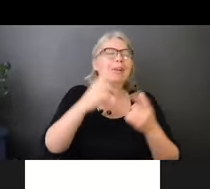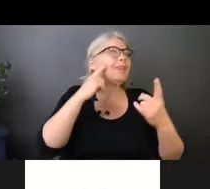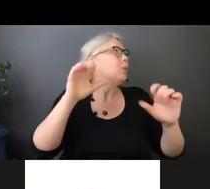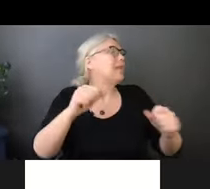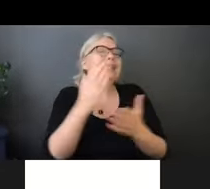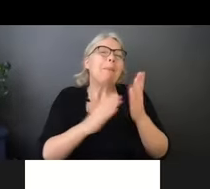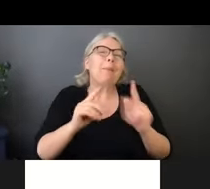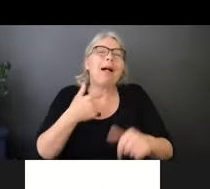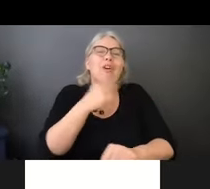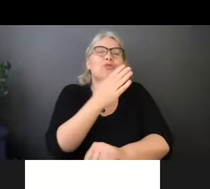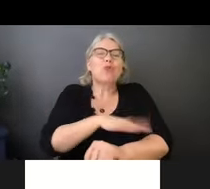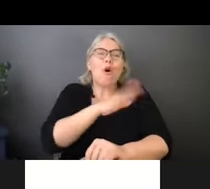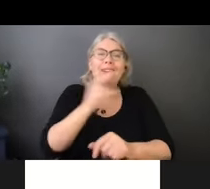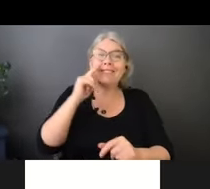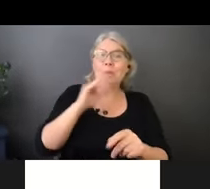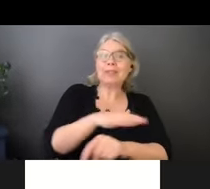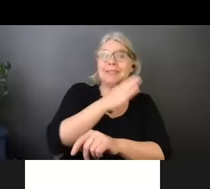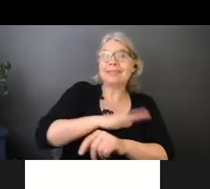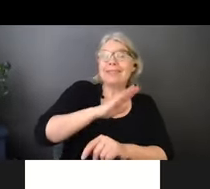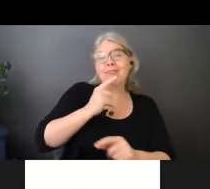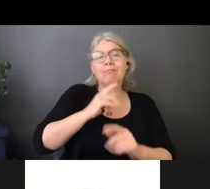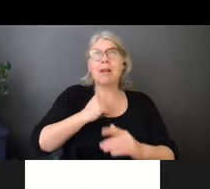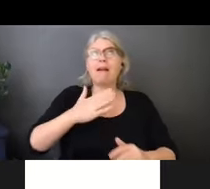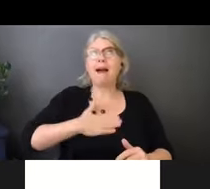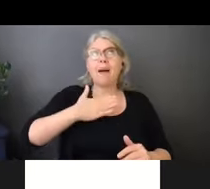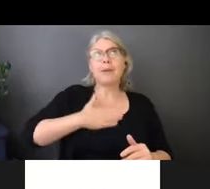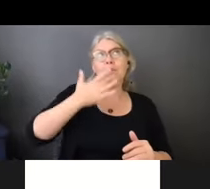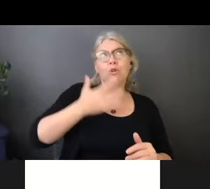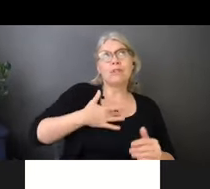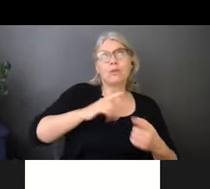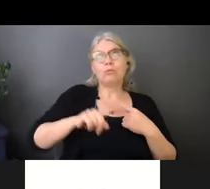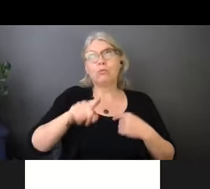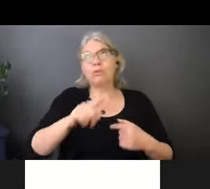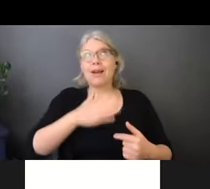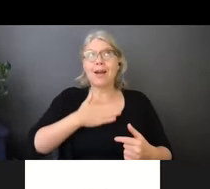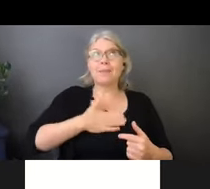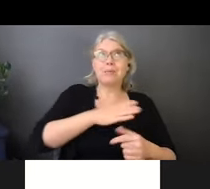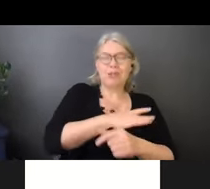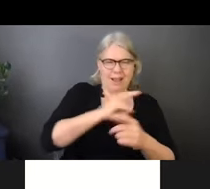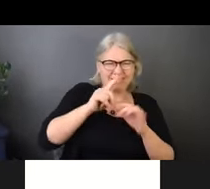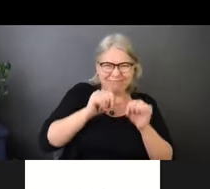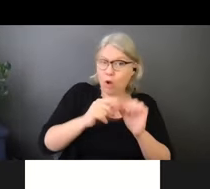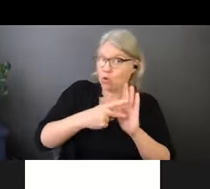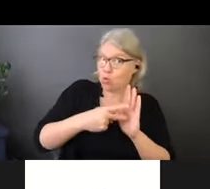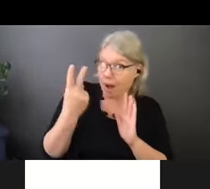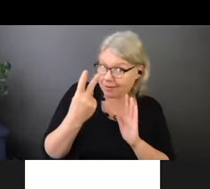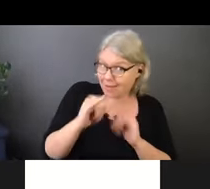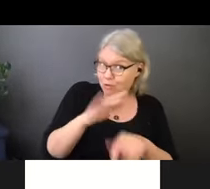which I'll talk about and you'll see in a video. And again, when we don't have soap and water, alcohol-based hand rubs are the next